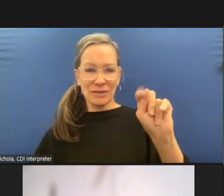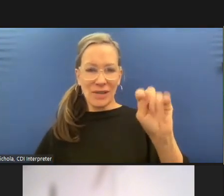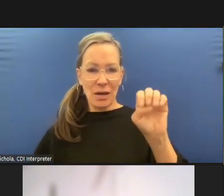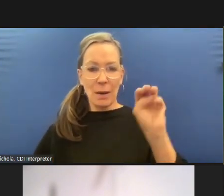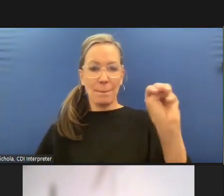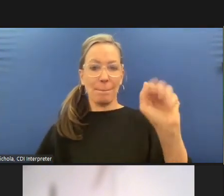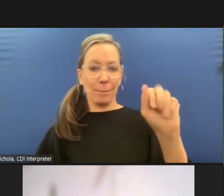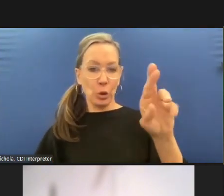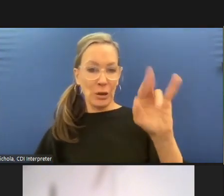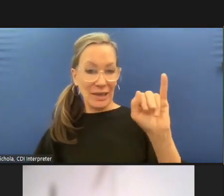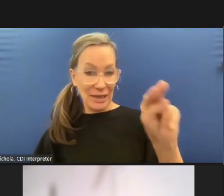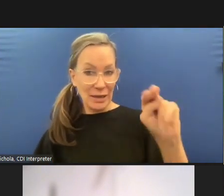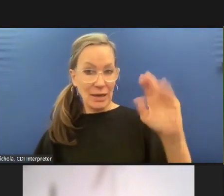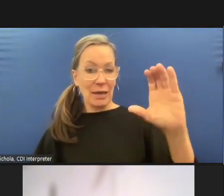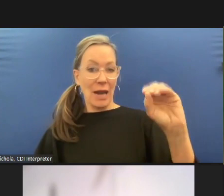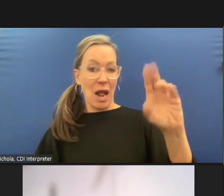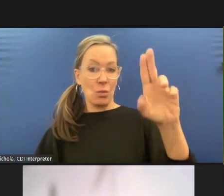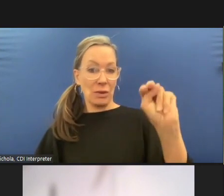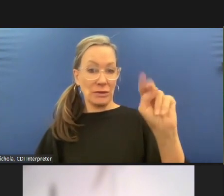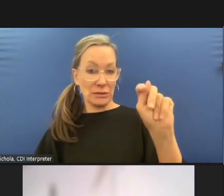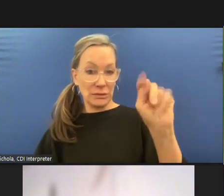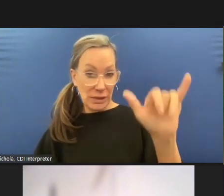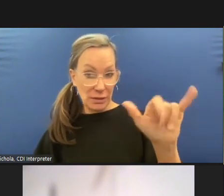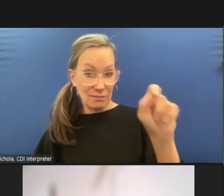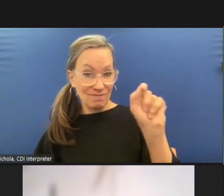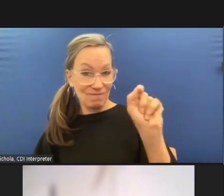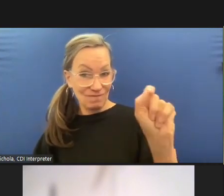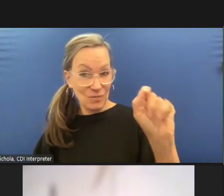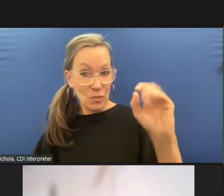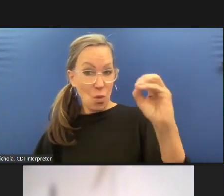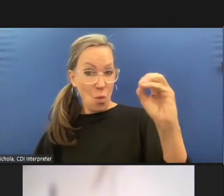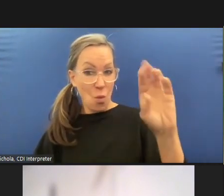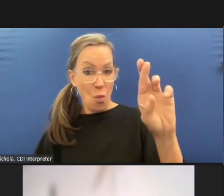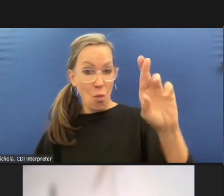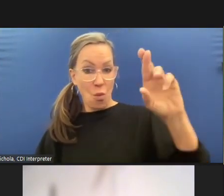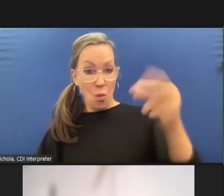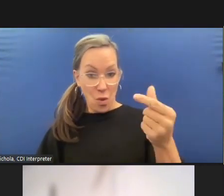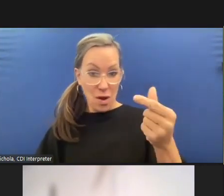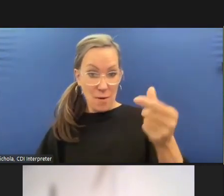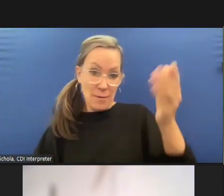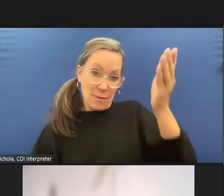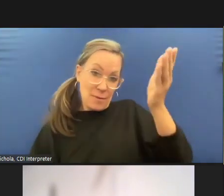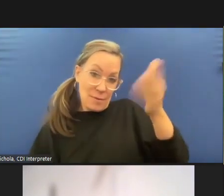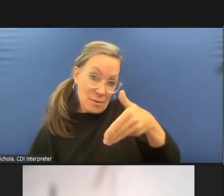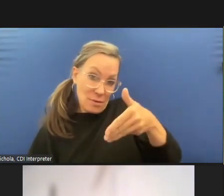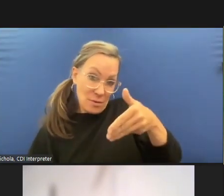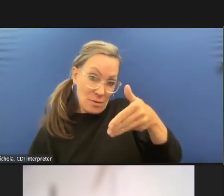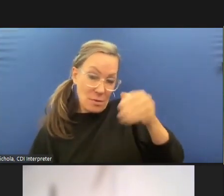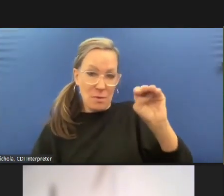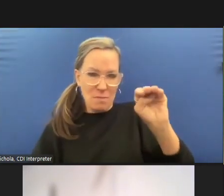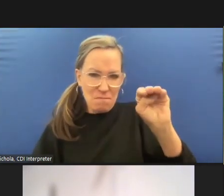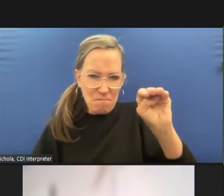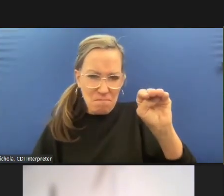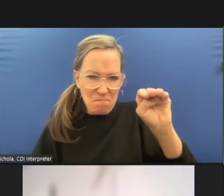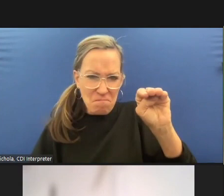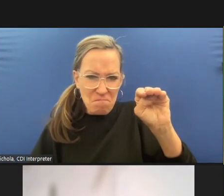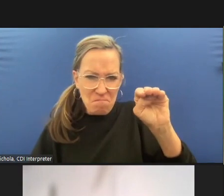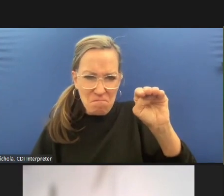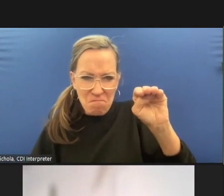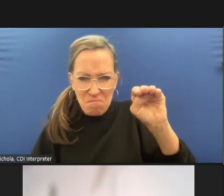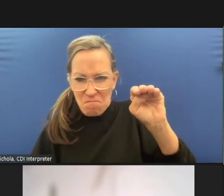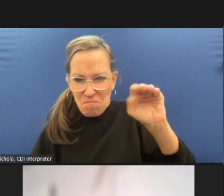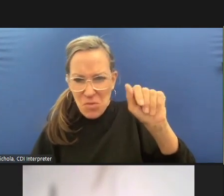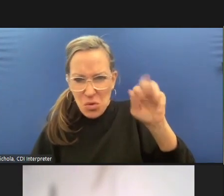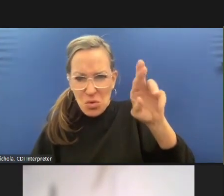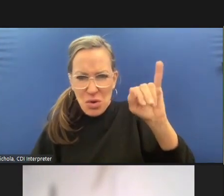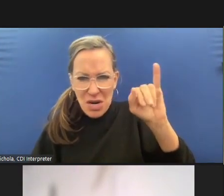oversight dash committee um again that link is in the chat uh it's on the website and that is